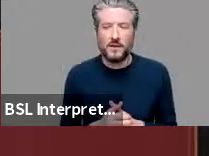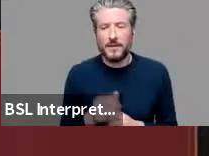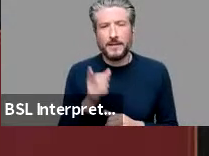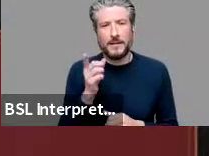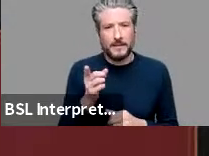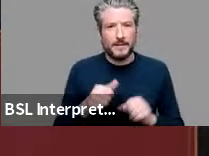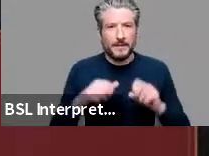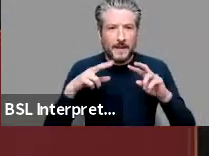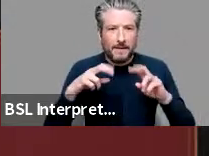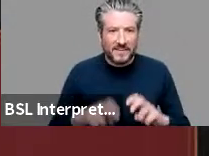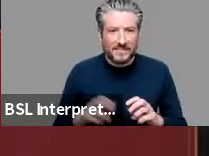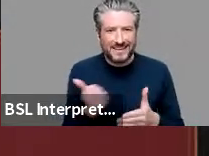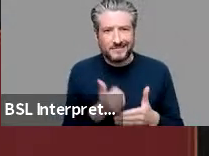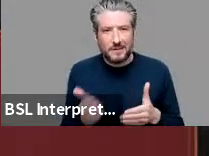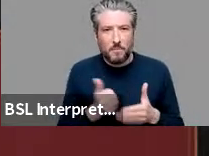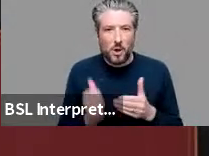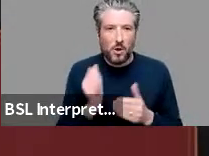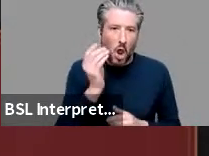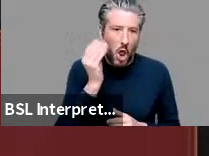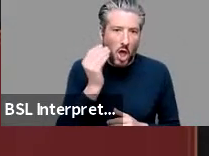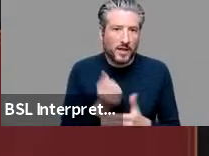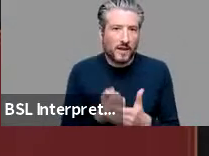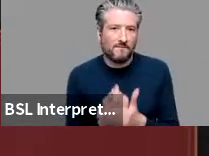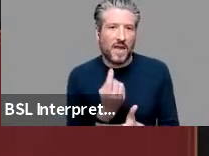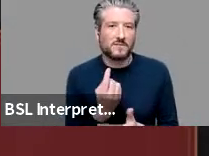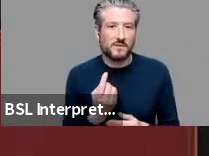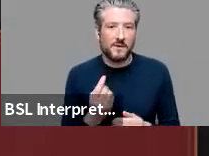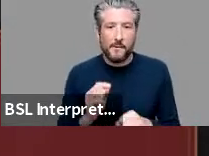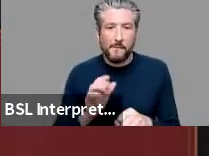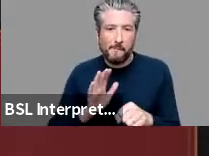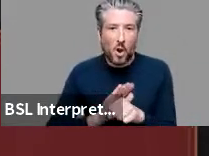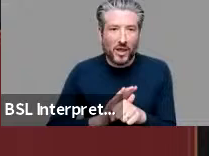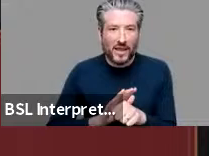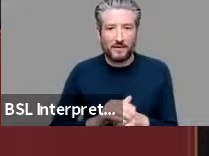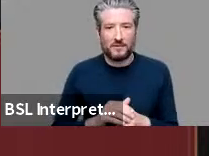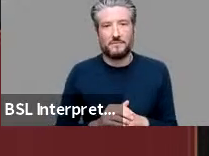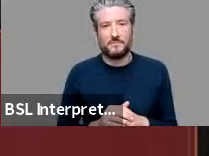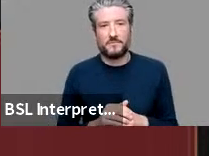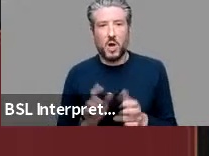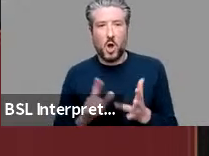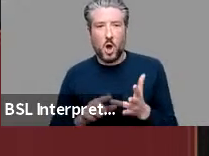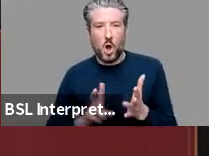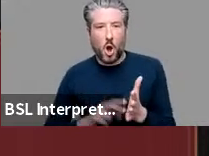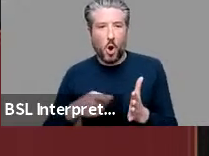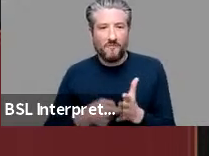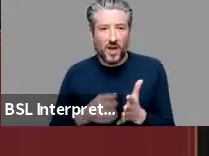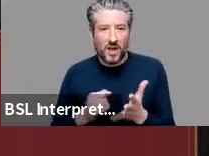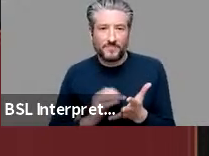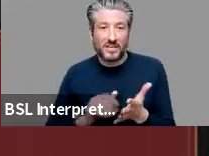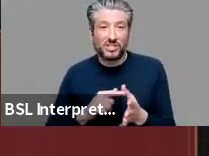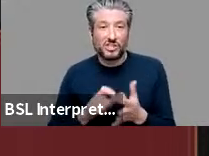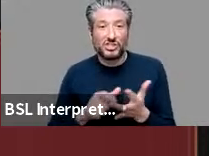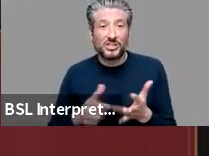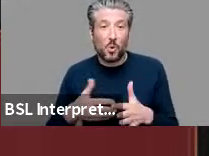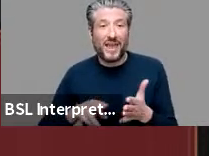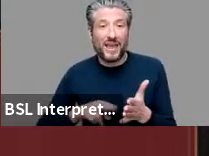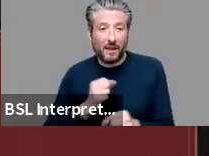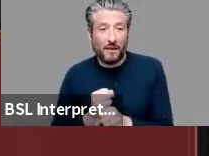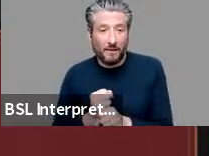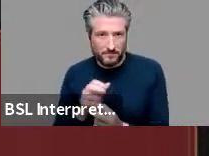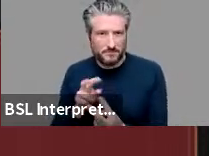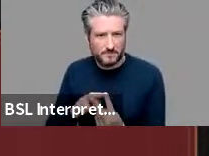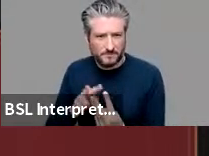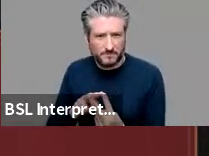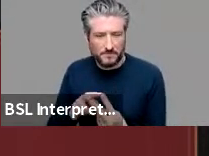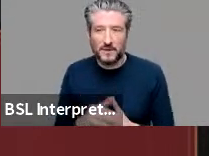typical learning effects such as blocking and overshadowing in second language learning for l1